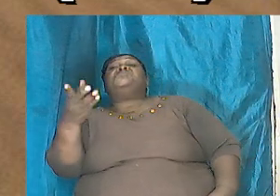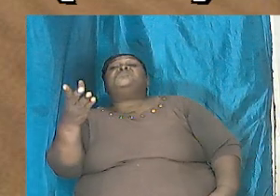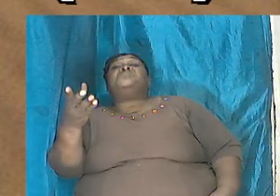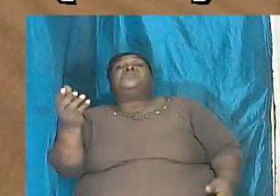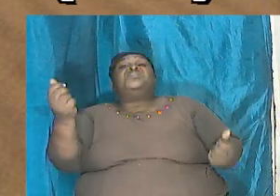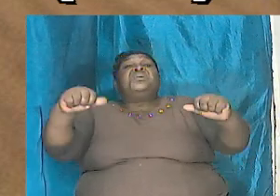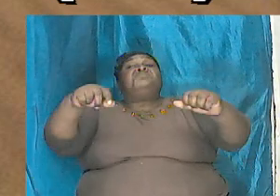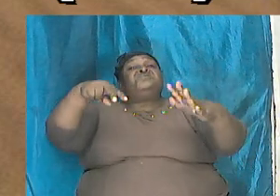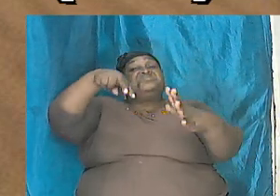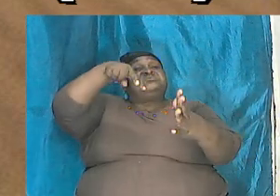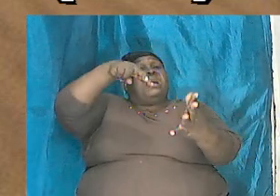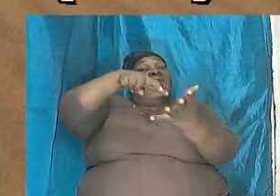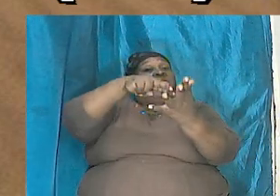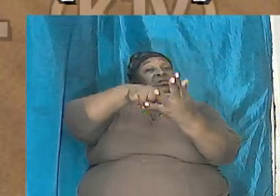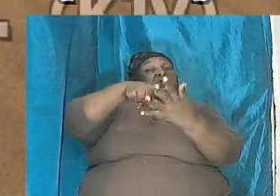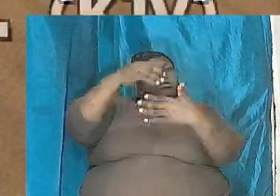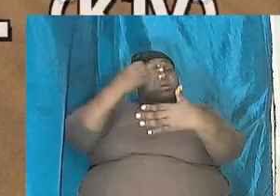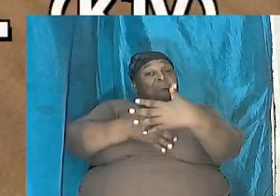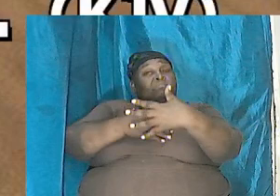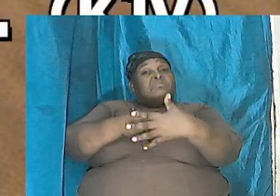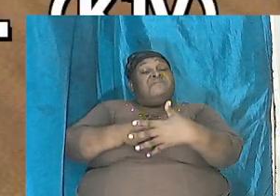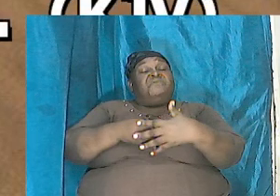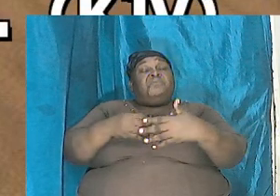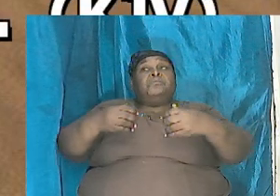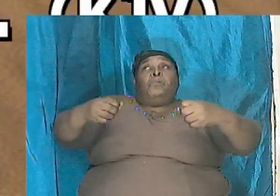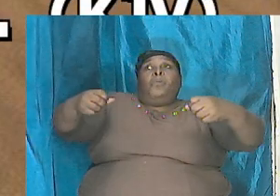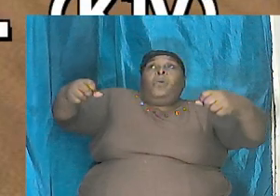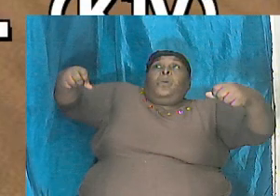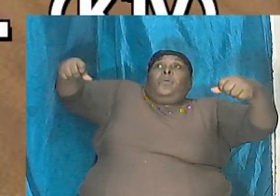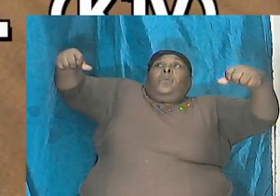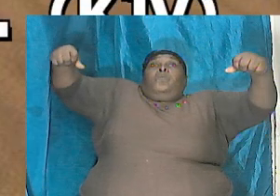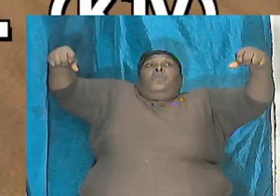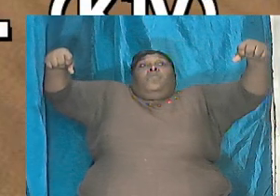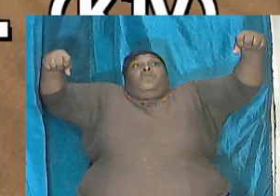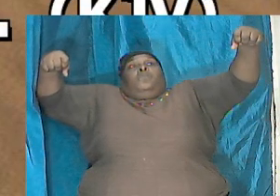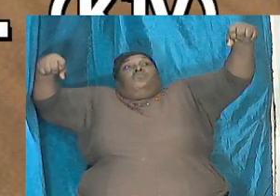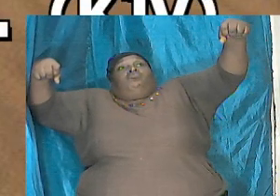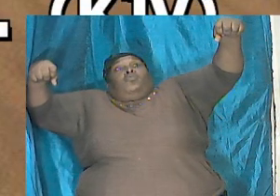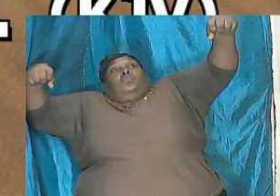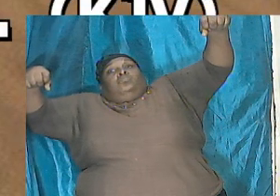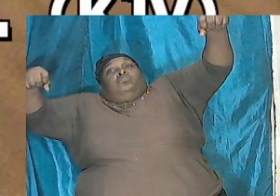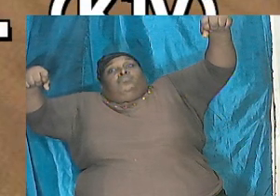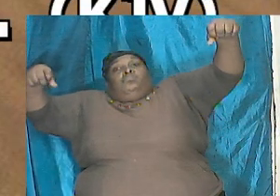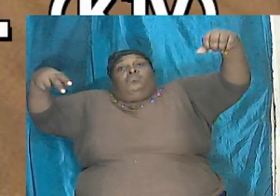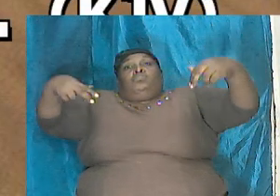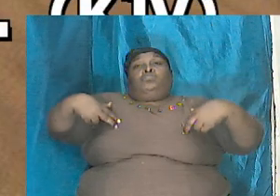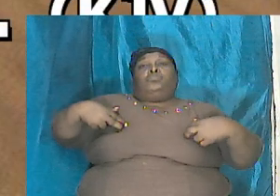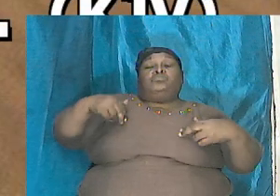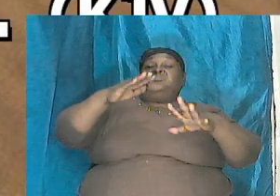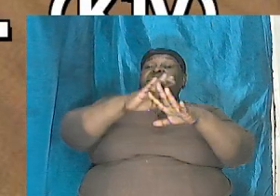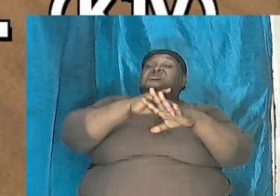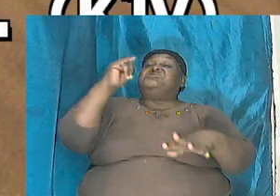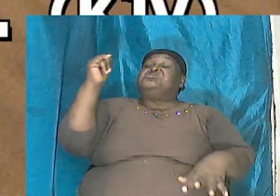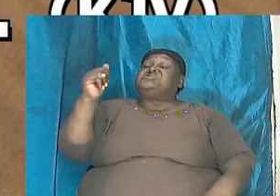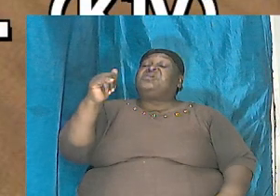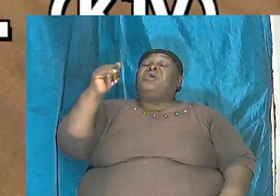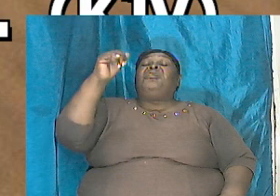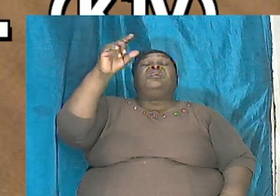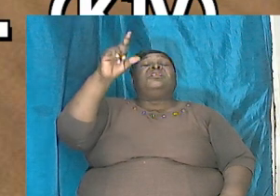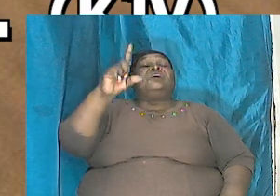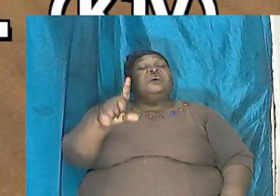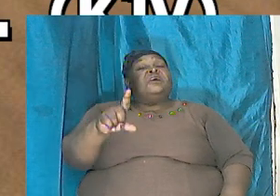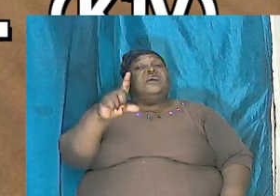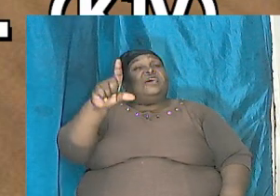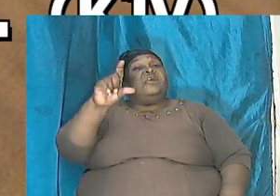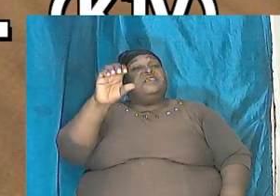is able to stand before this massive beast called Leviathan who has prevented me